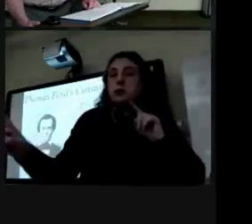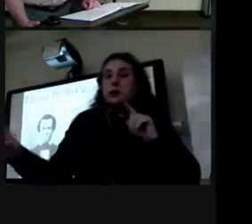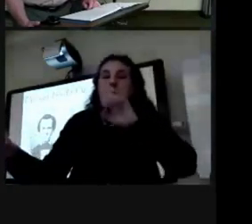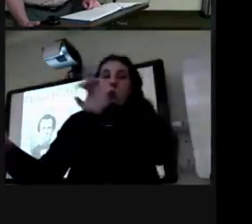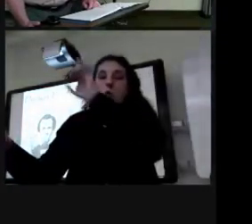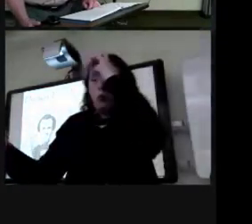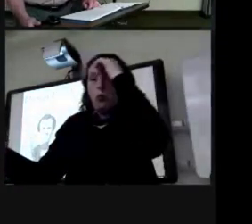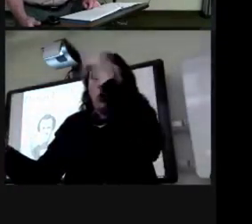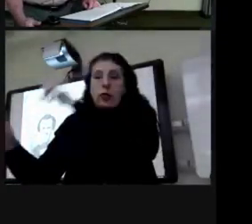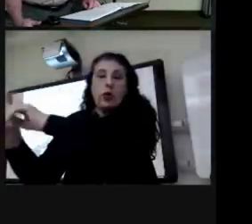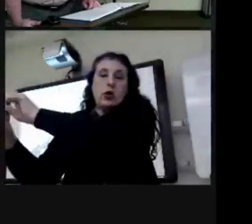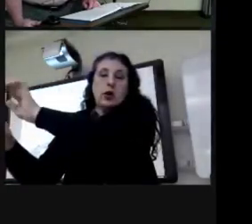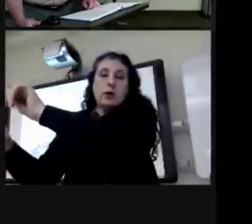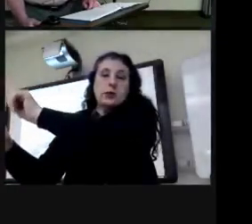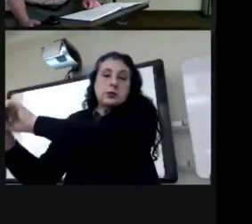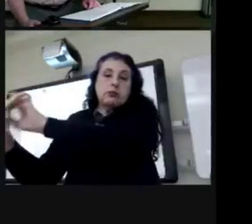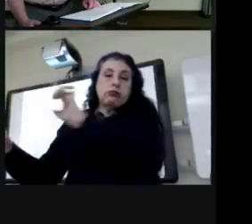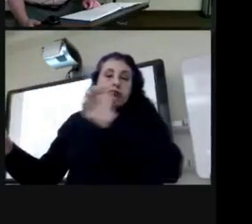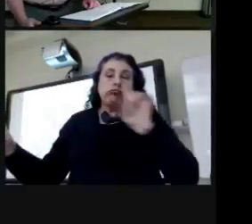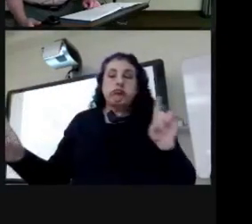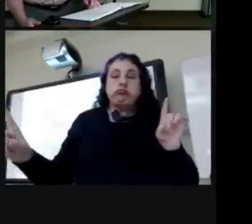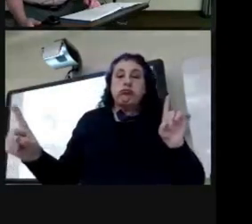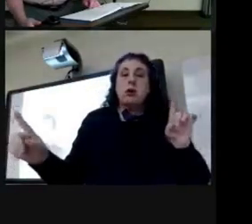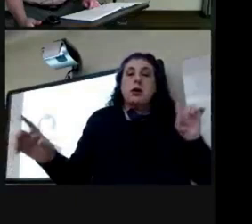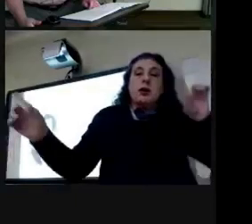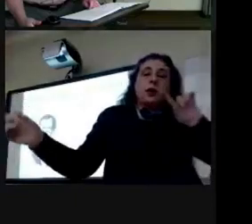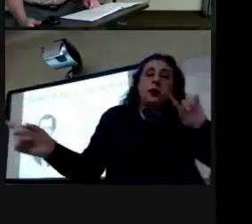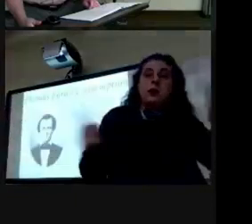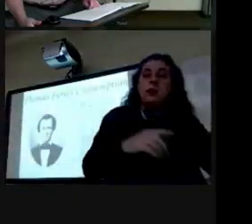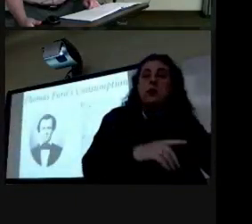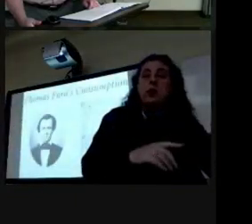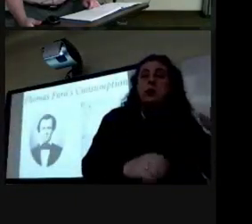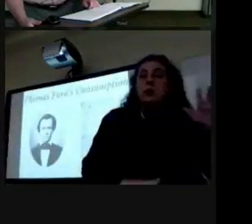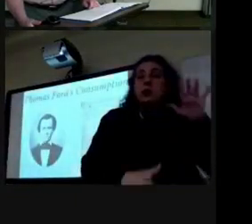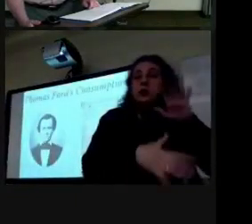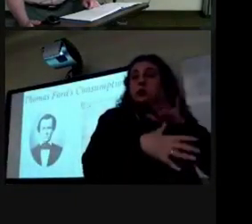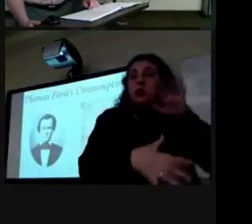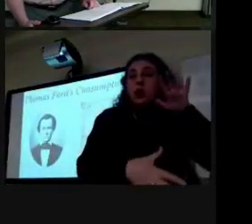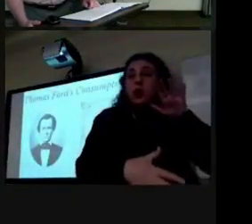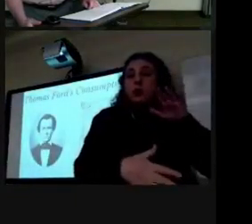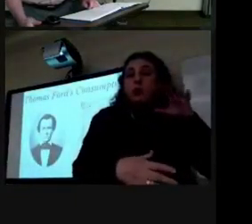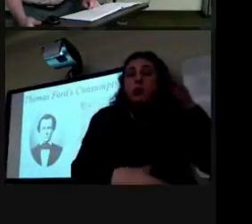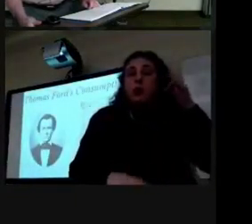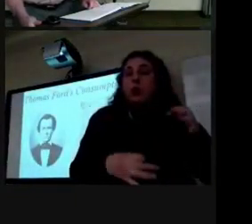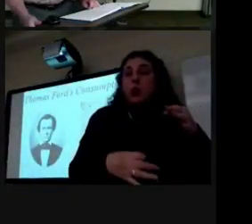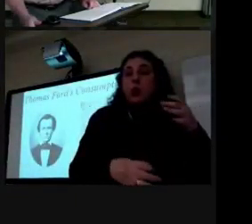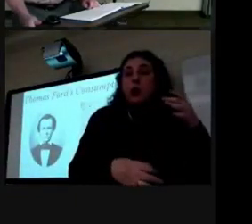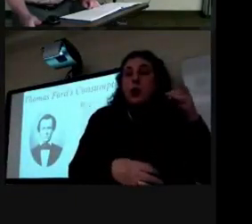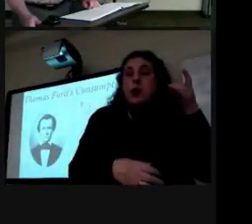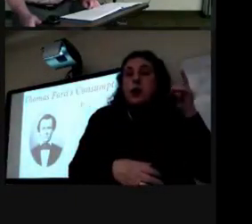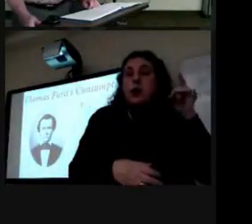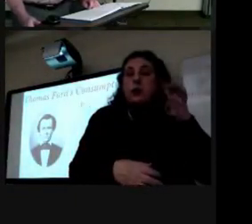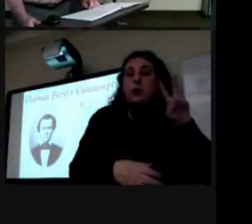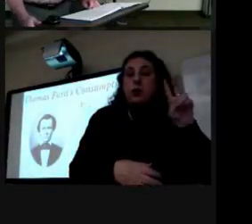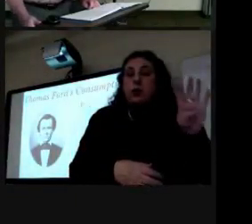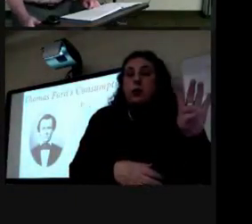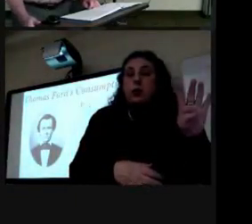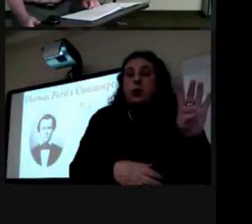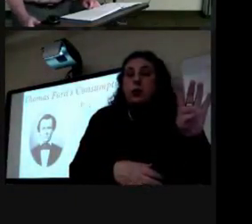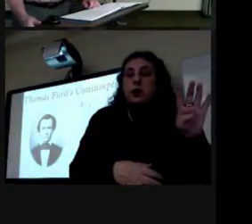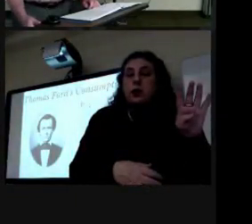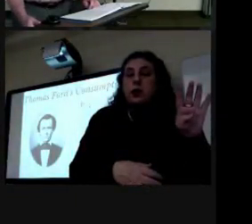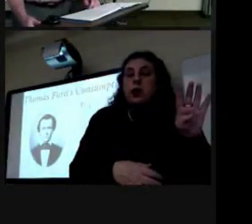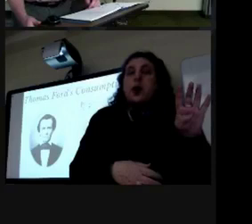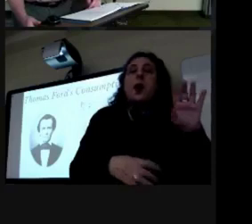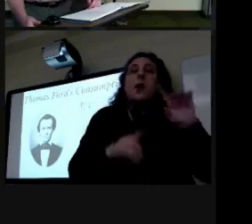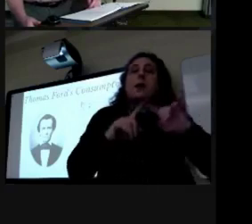picked his career back up and he was elevated to the supreme court in 1941 and while he was in cincinnati with his brother is probably where